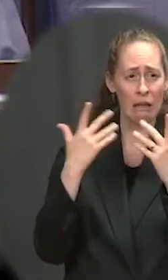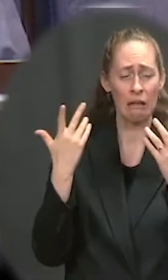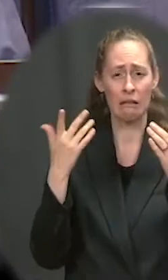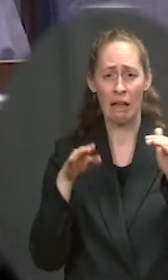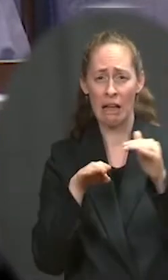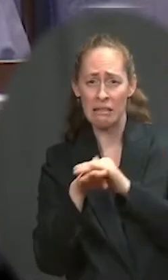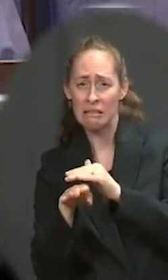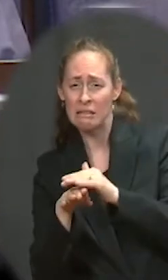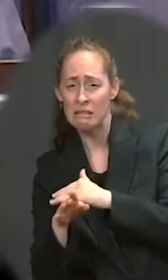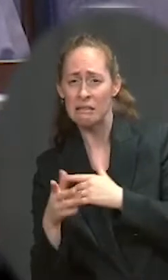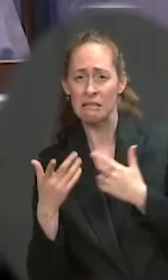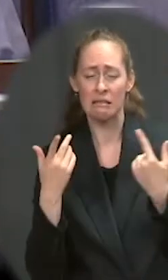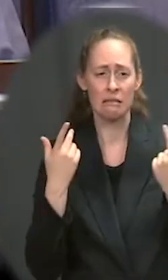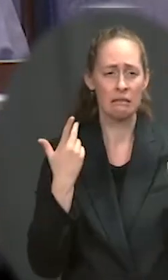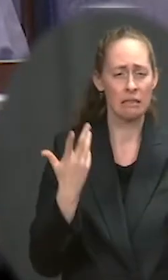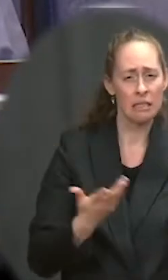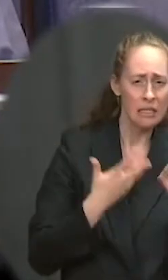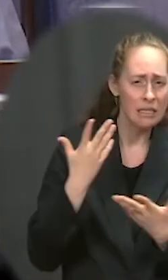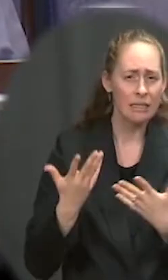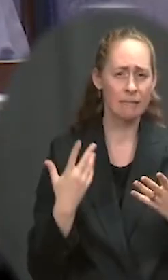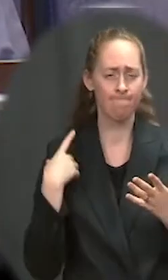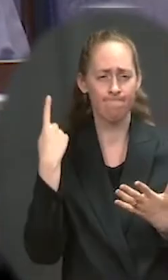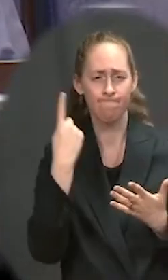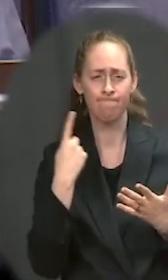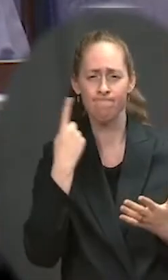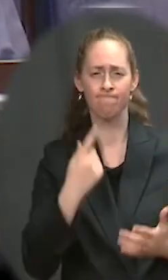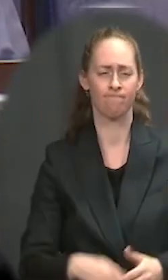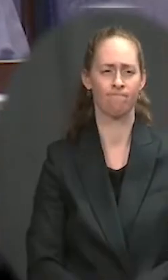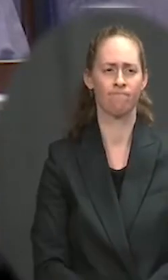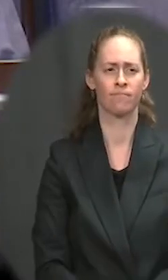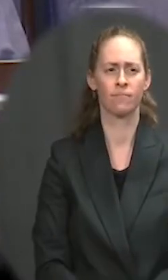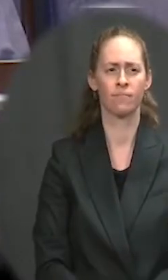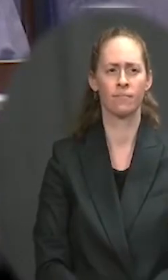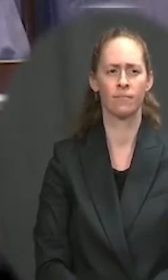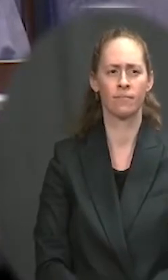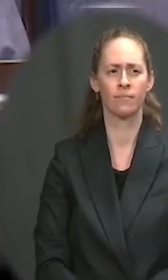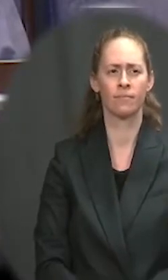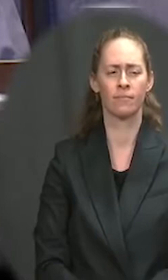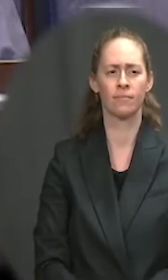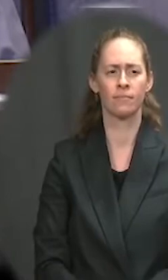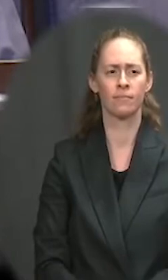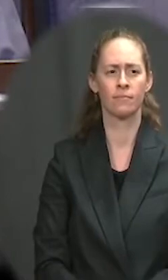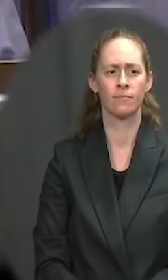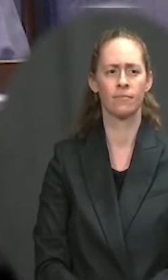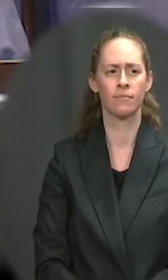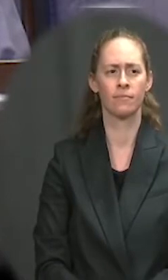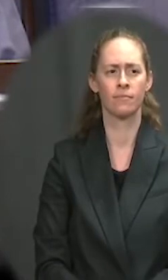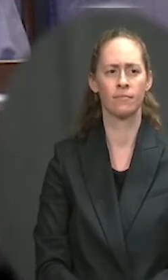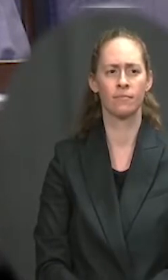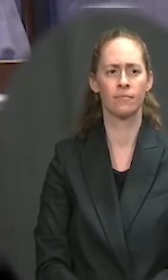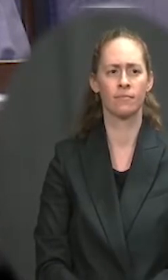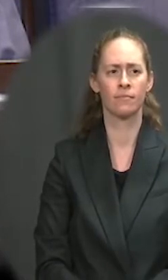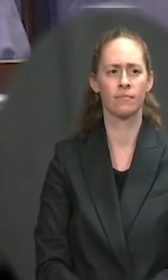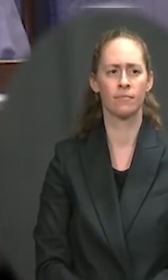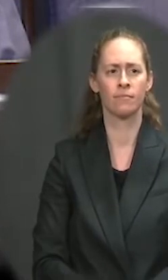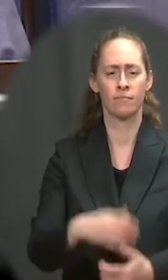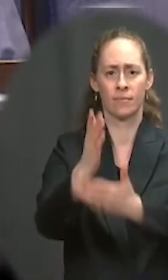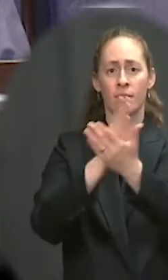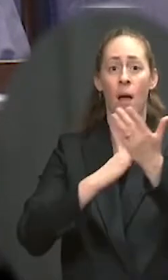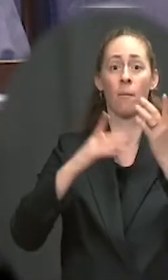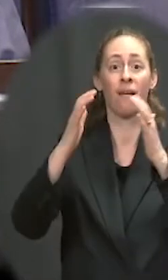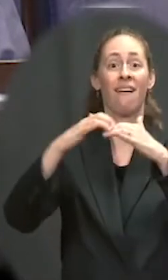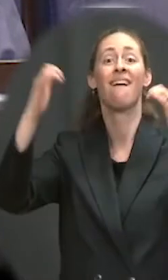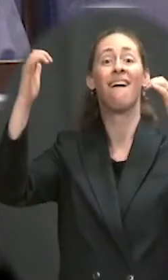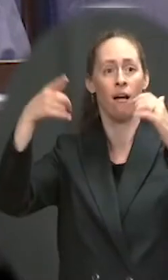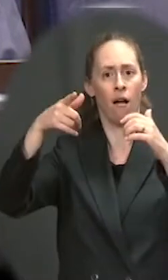facilities, if particularly those that were built with some public money in some cases, I'm sure, when it comes to people who may not have been